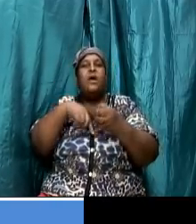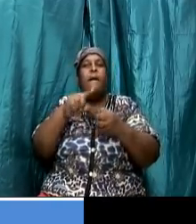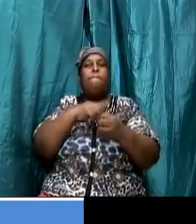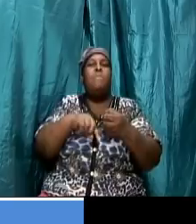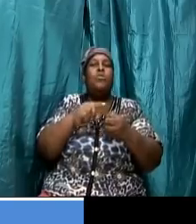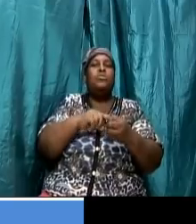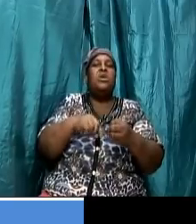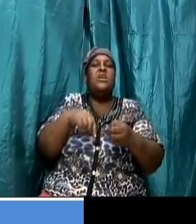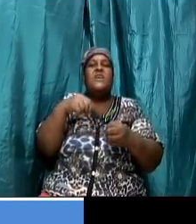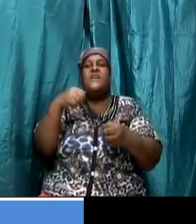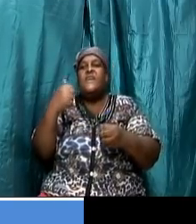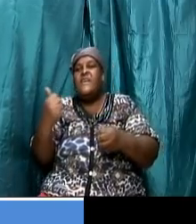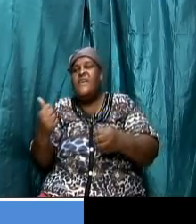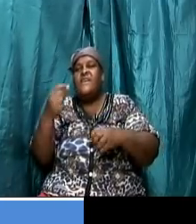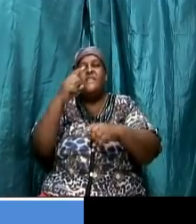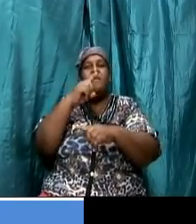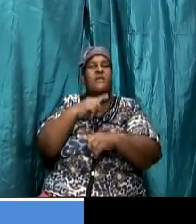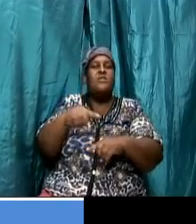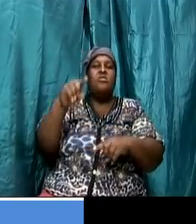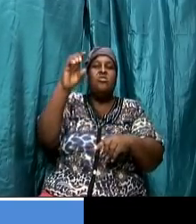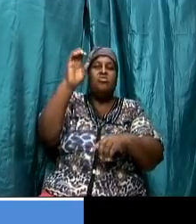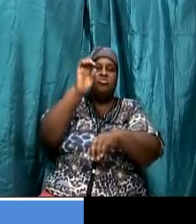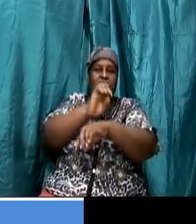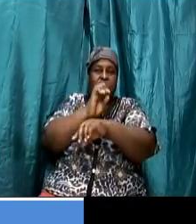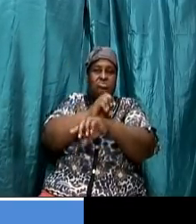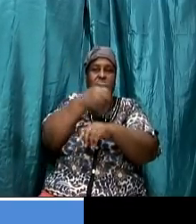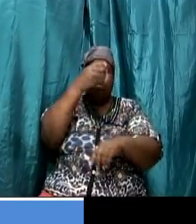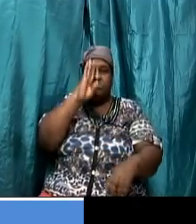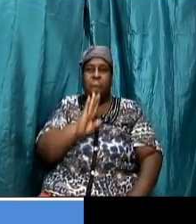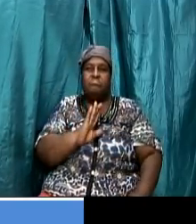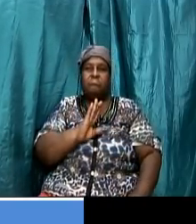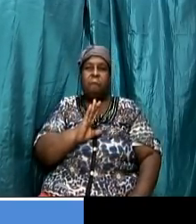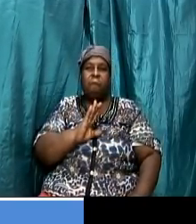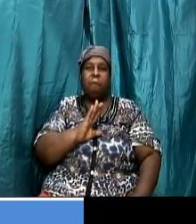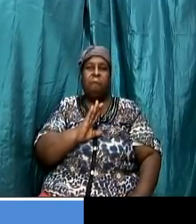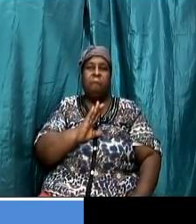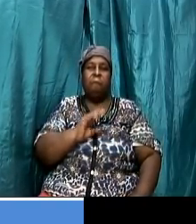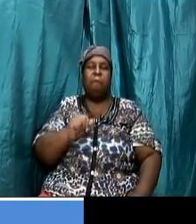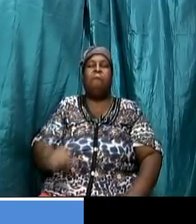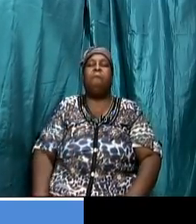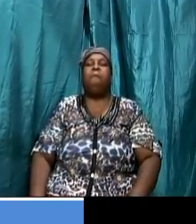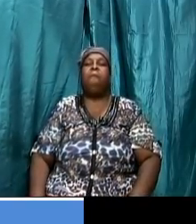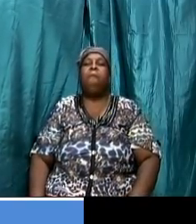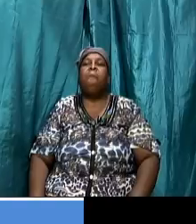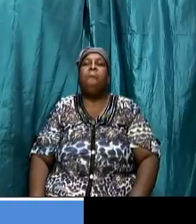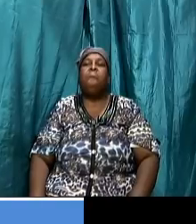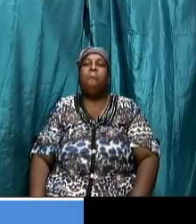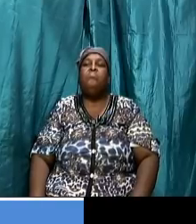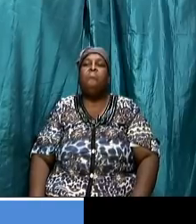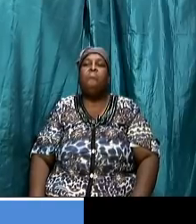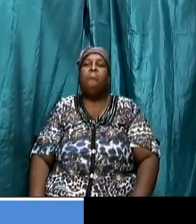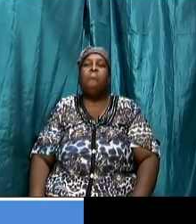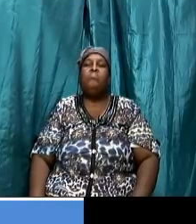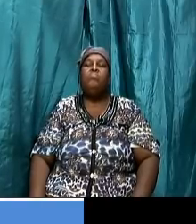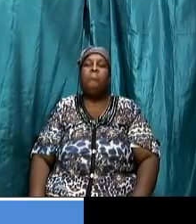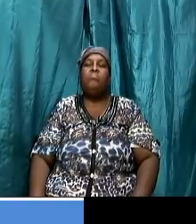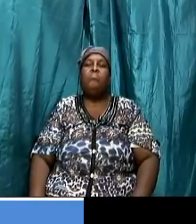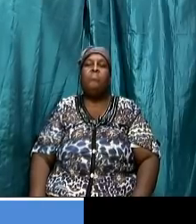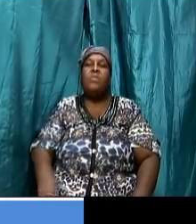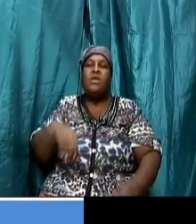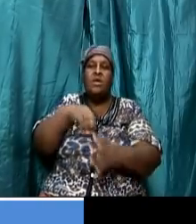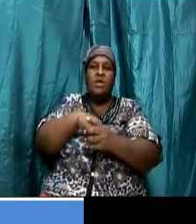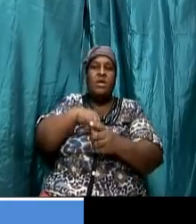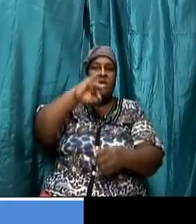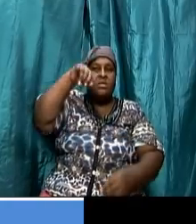sabbath here is making reference to the seven-day sabbath sabbaton look at one more example in saint john